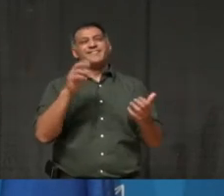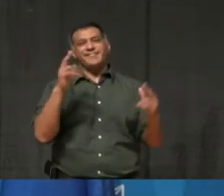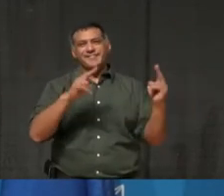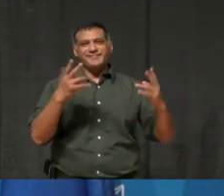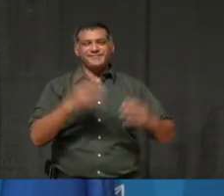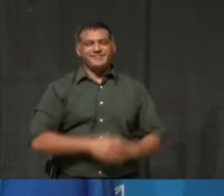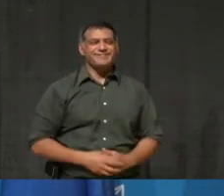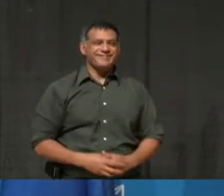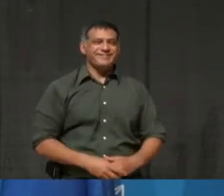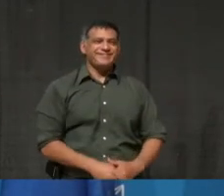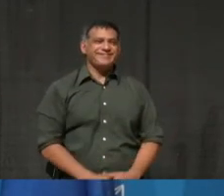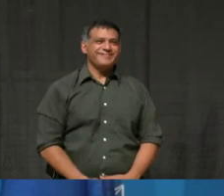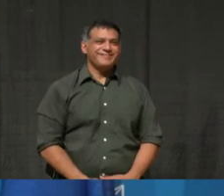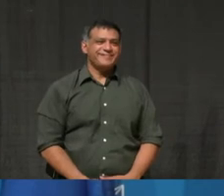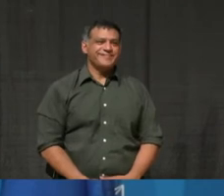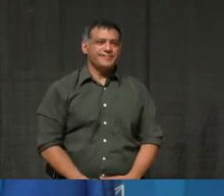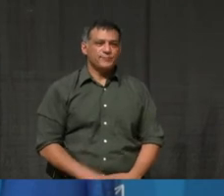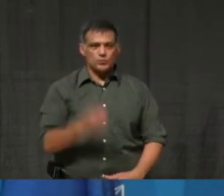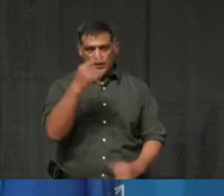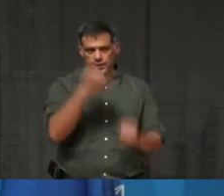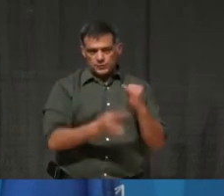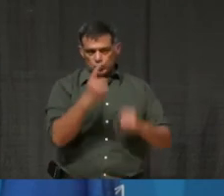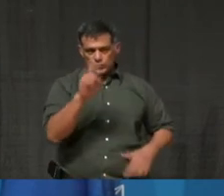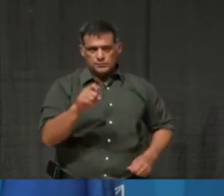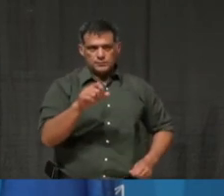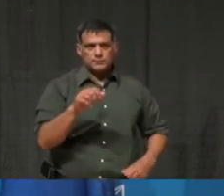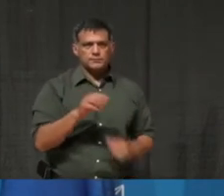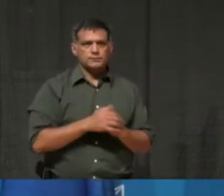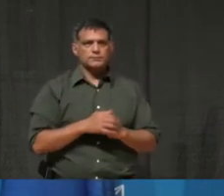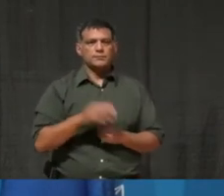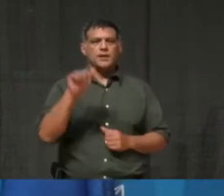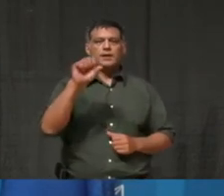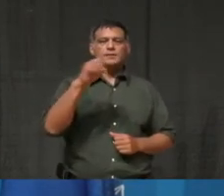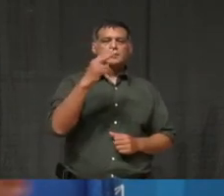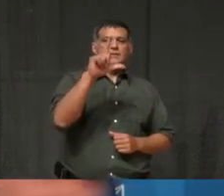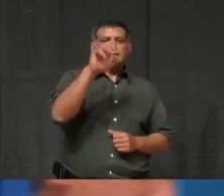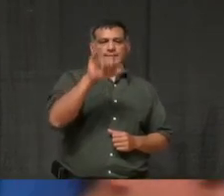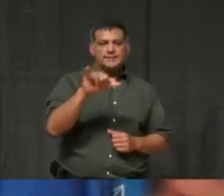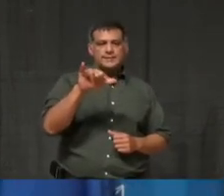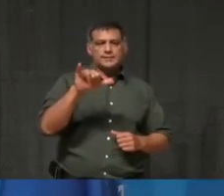The final question for the day comes from Ashley Newport at, uh, in Sanka.